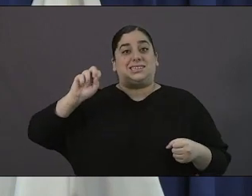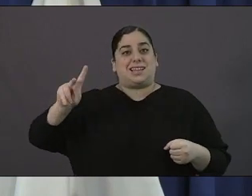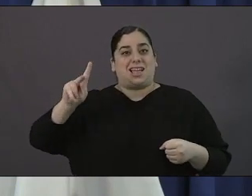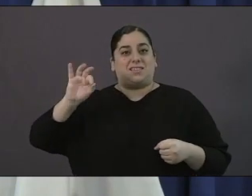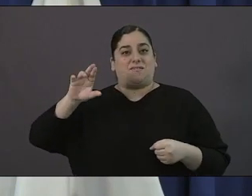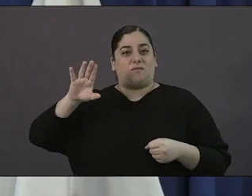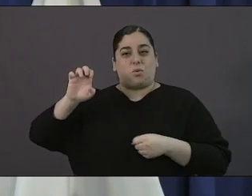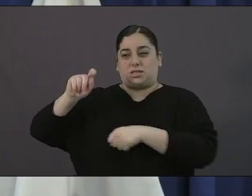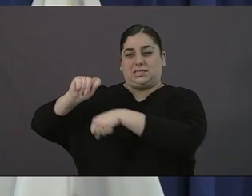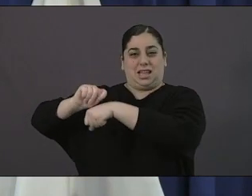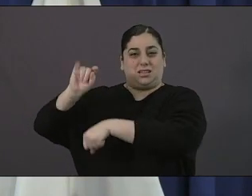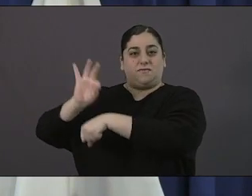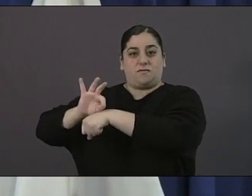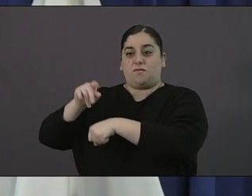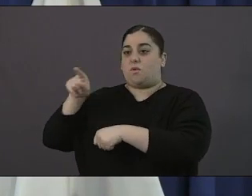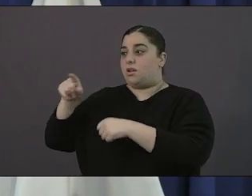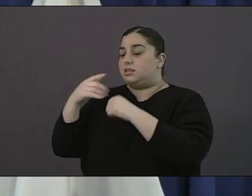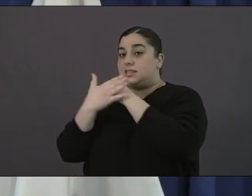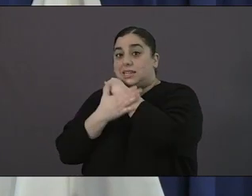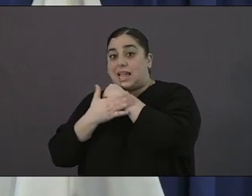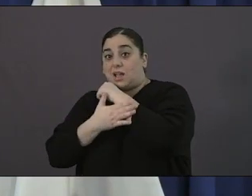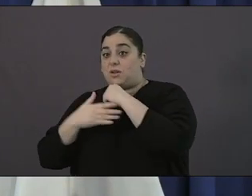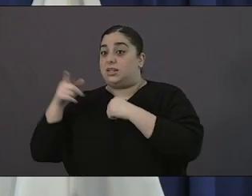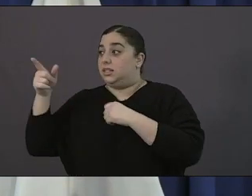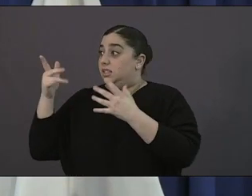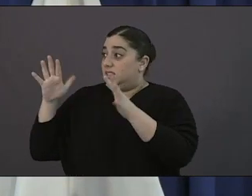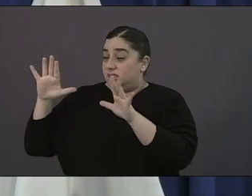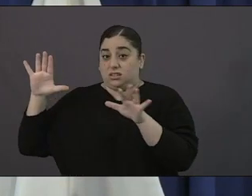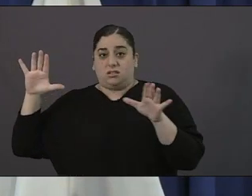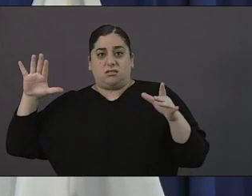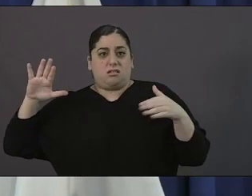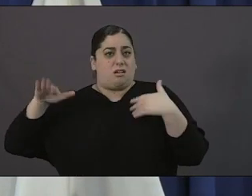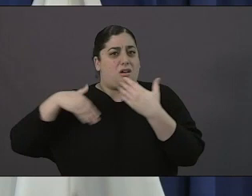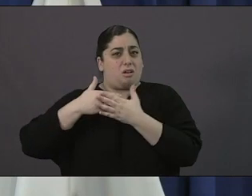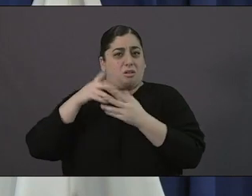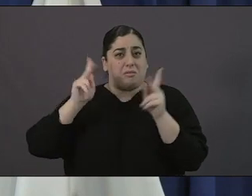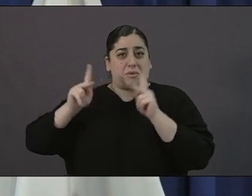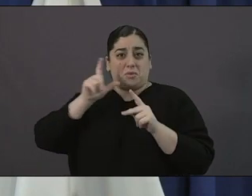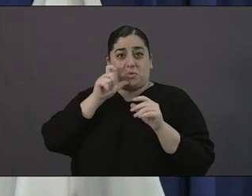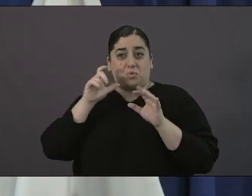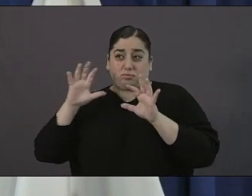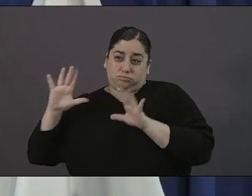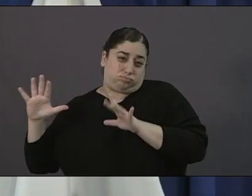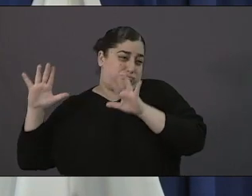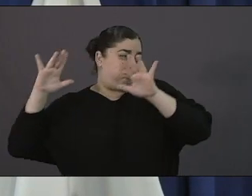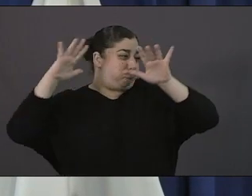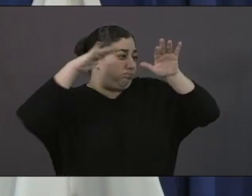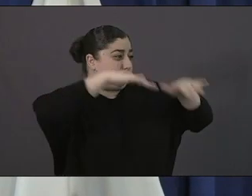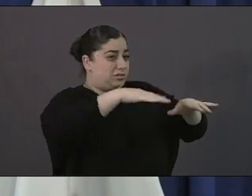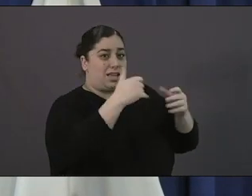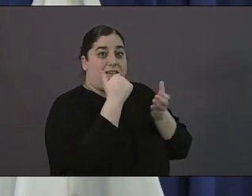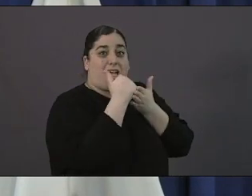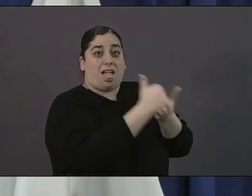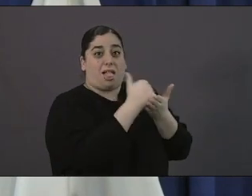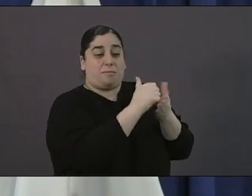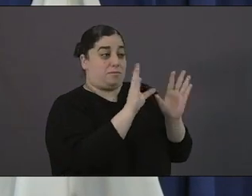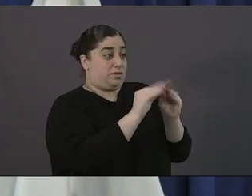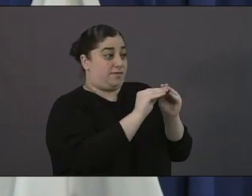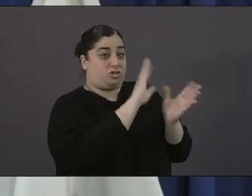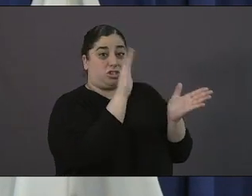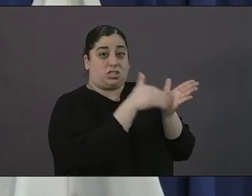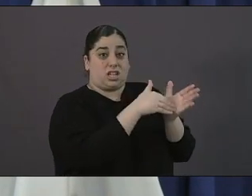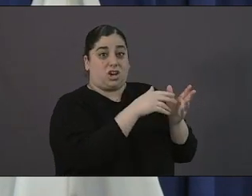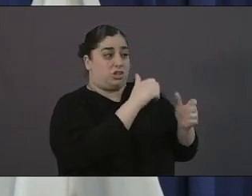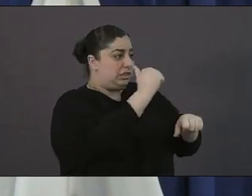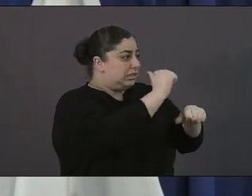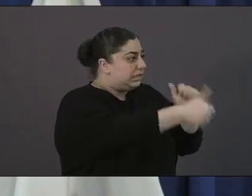at the convention center who realized the need and jumped in with both feet from from day one this is incredibly important